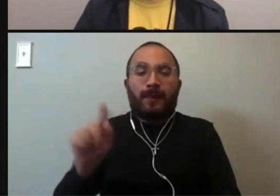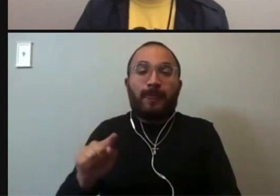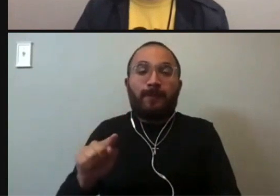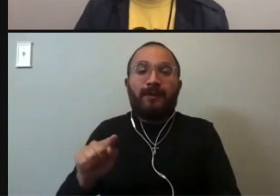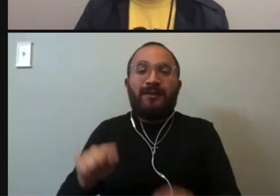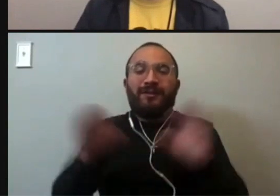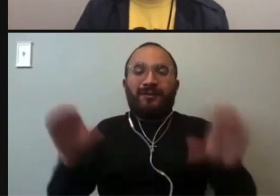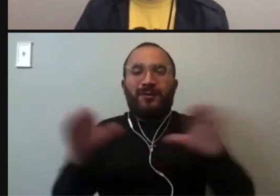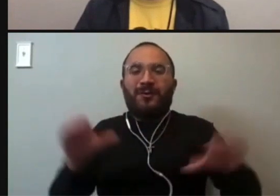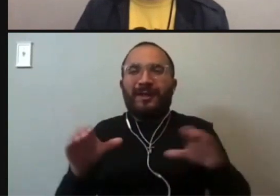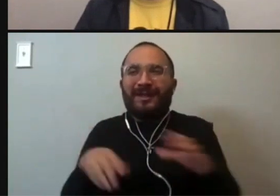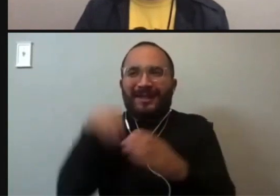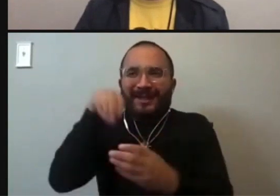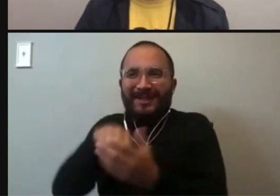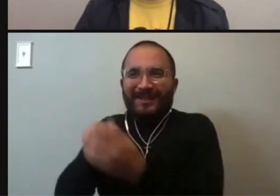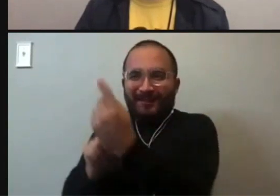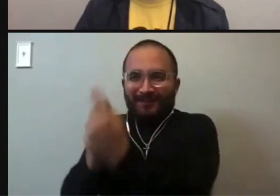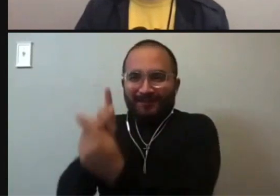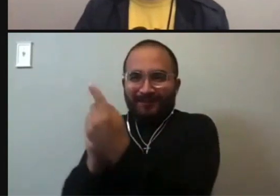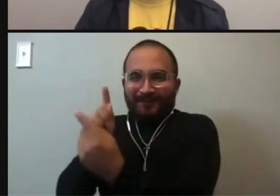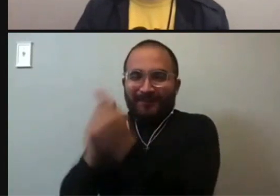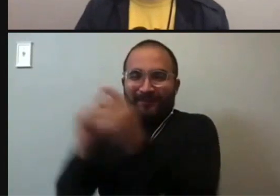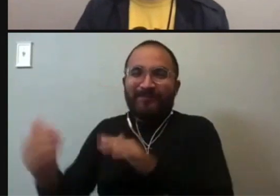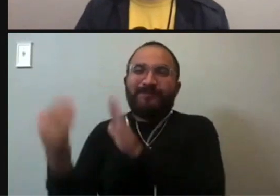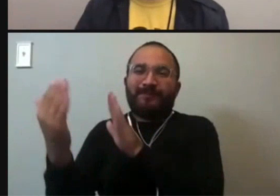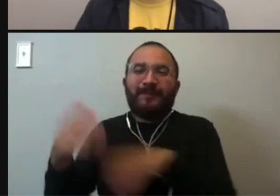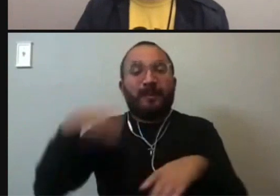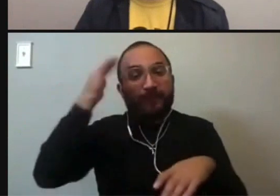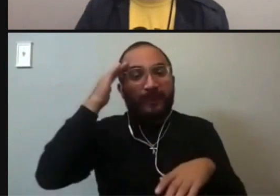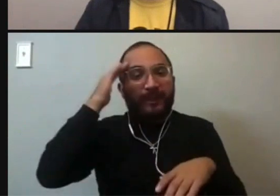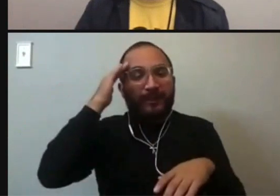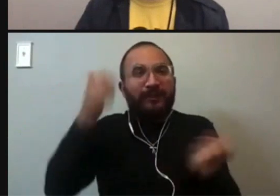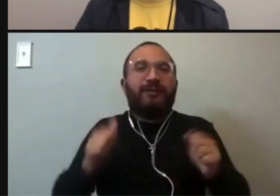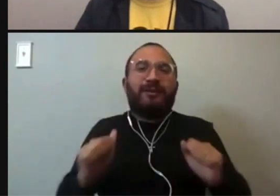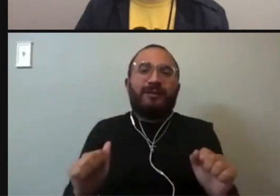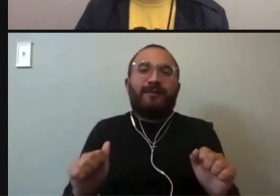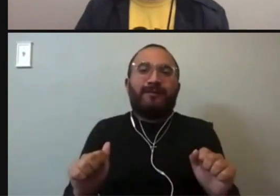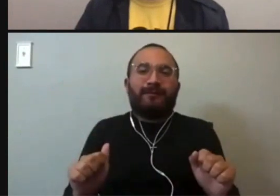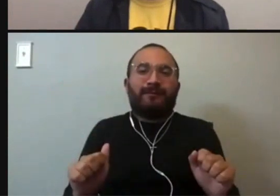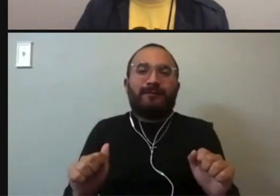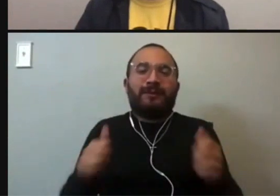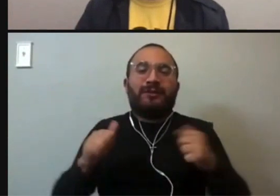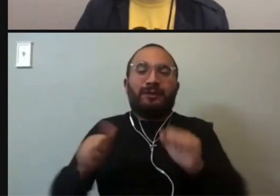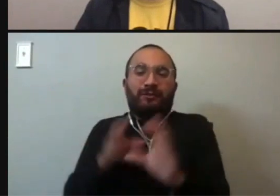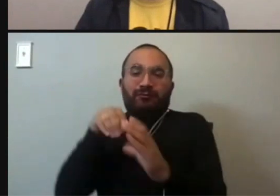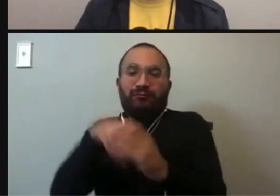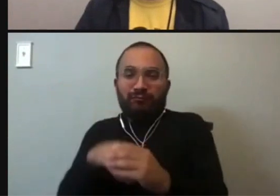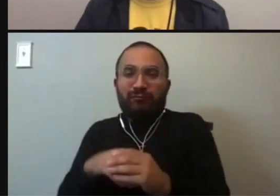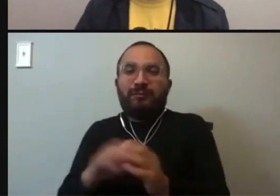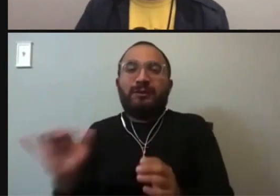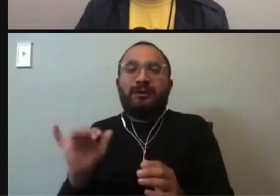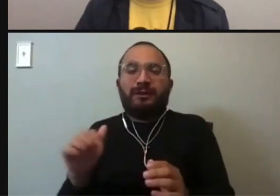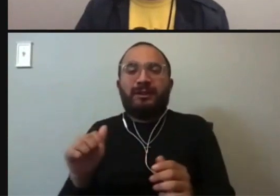-person event. It's been pretty rare. It's mostly been Zoom. Um, but I know she was going to try and jump in too. She's just